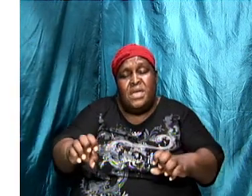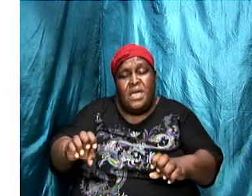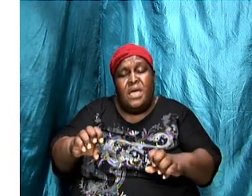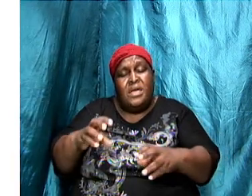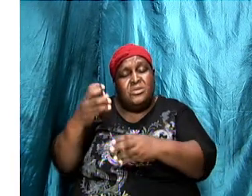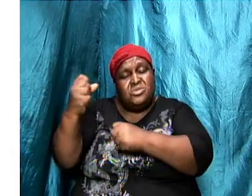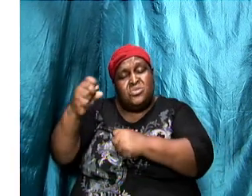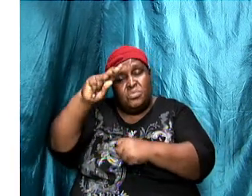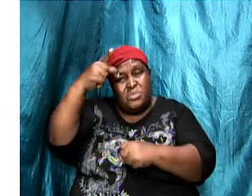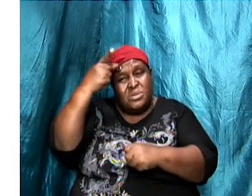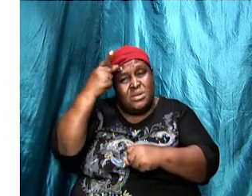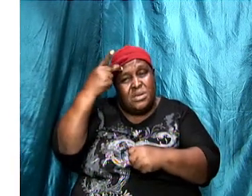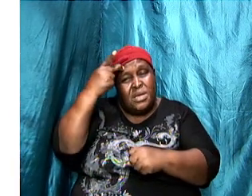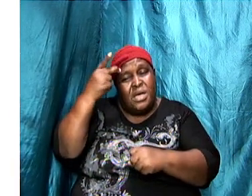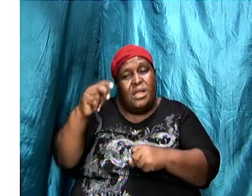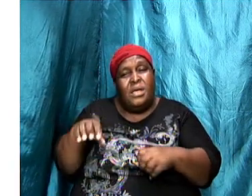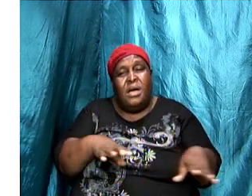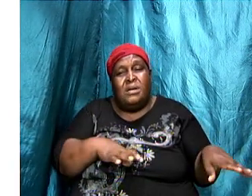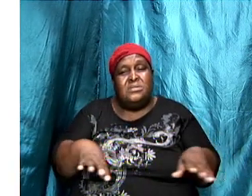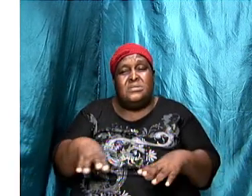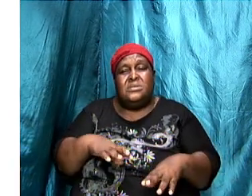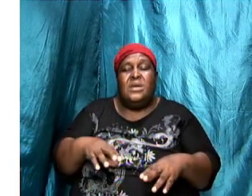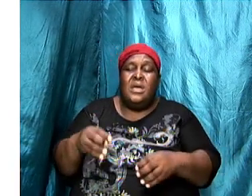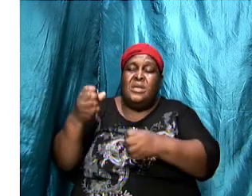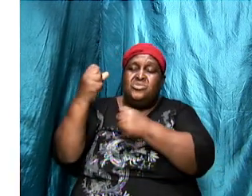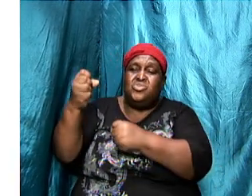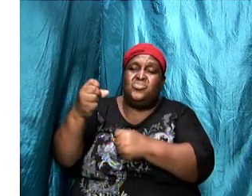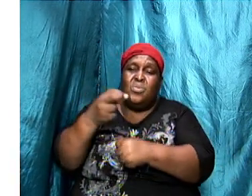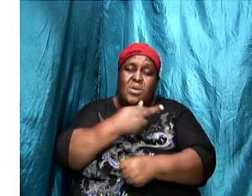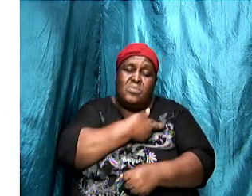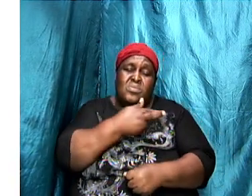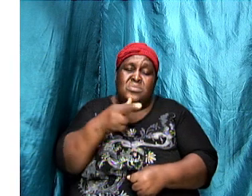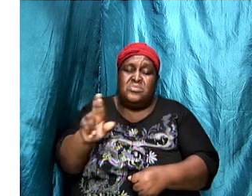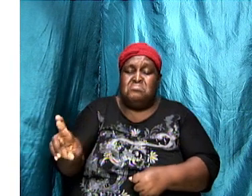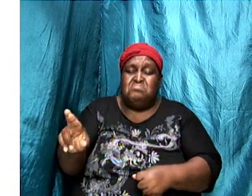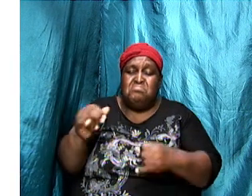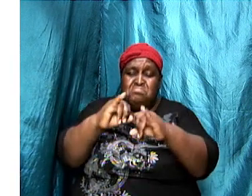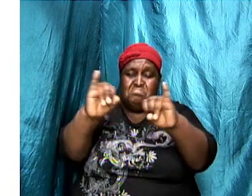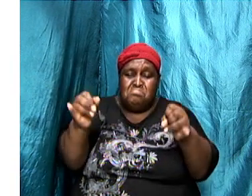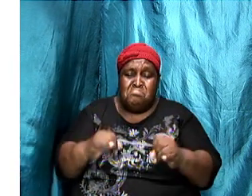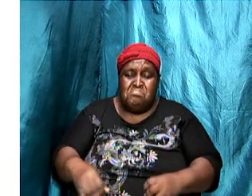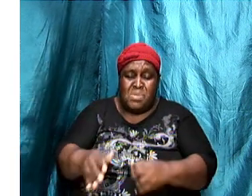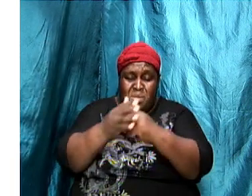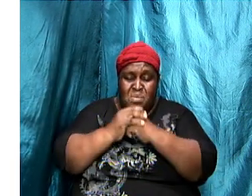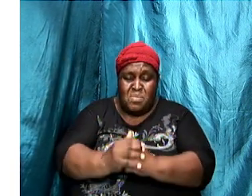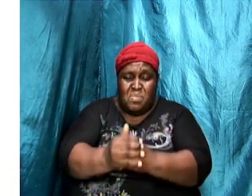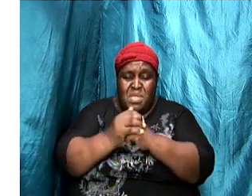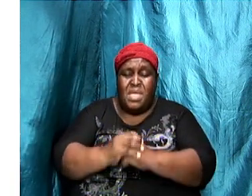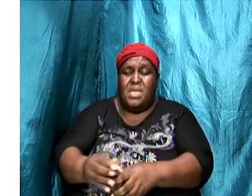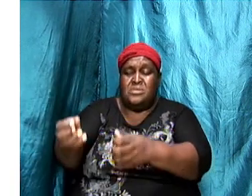influence there and a strong religious idol influence there and it